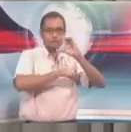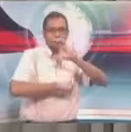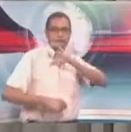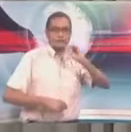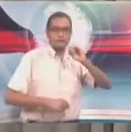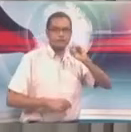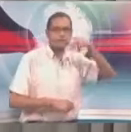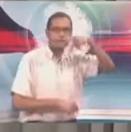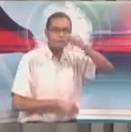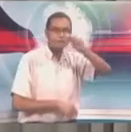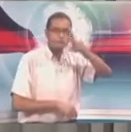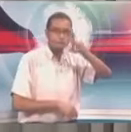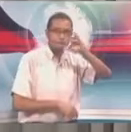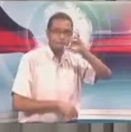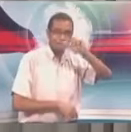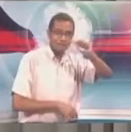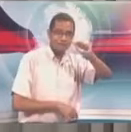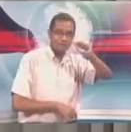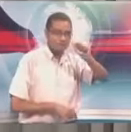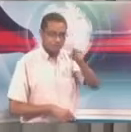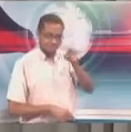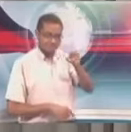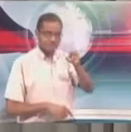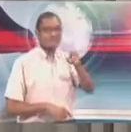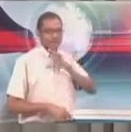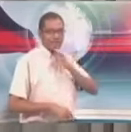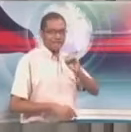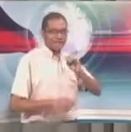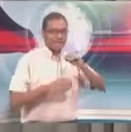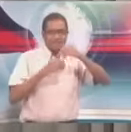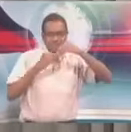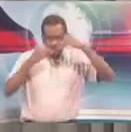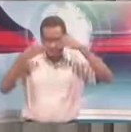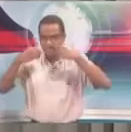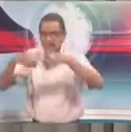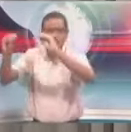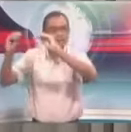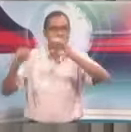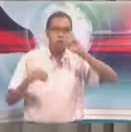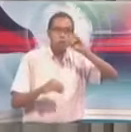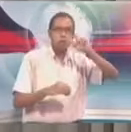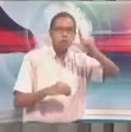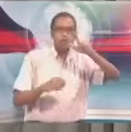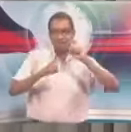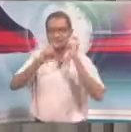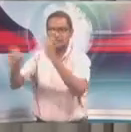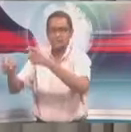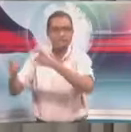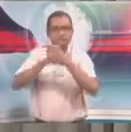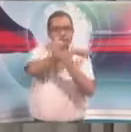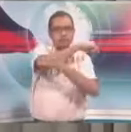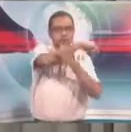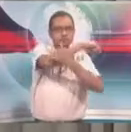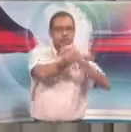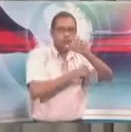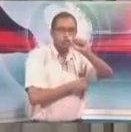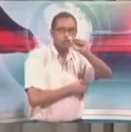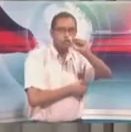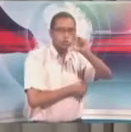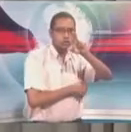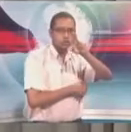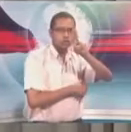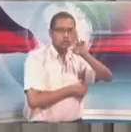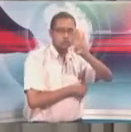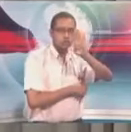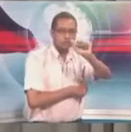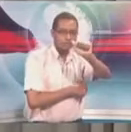So those who were not in the news started a conversation. Did Trinidad and Tobago, through Paria, sell fuel to Aruba that